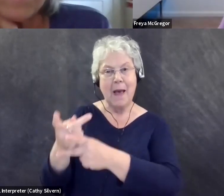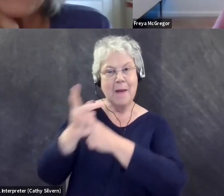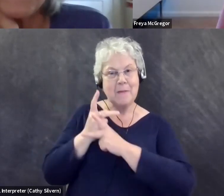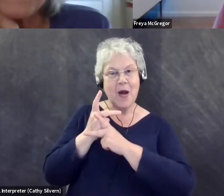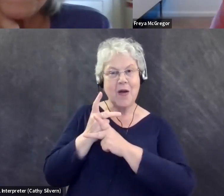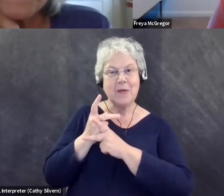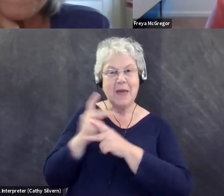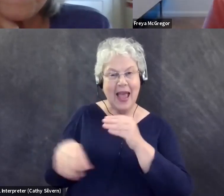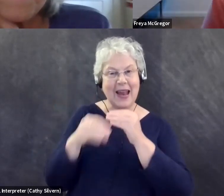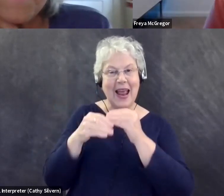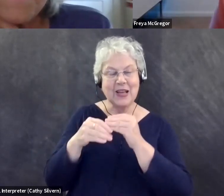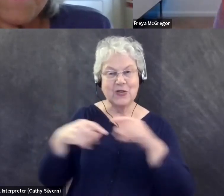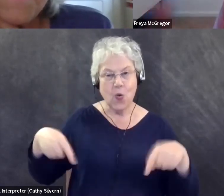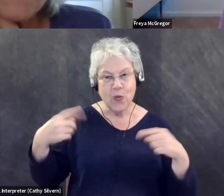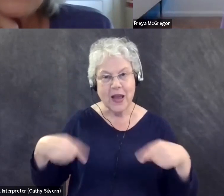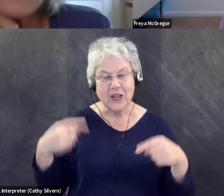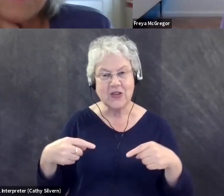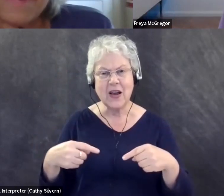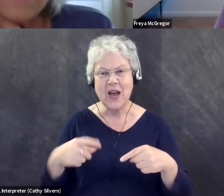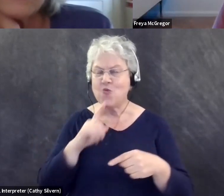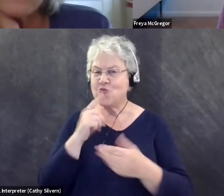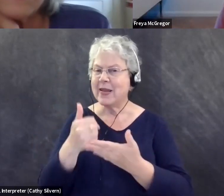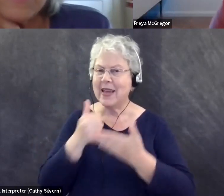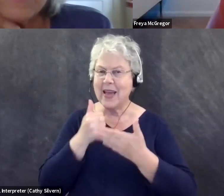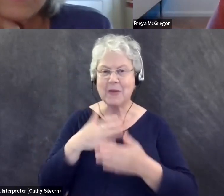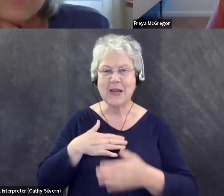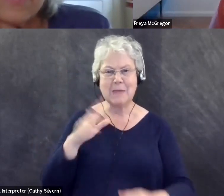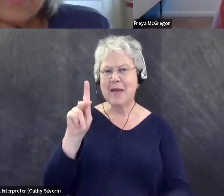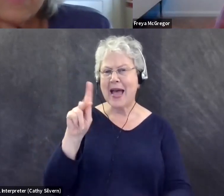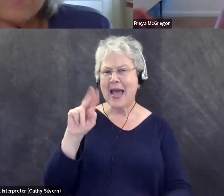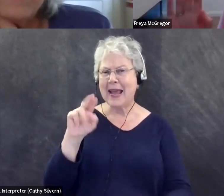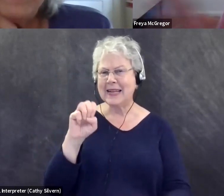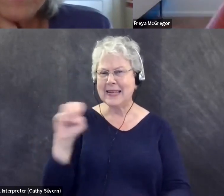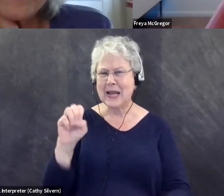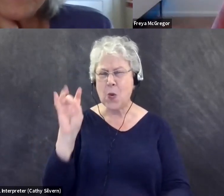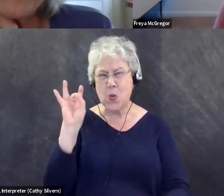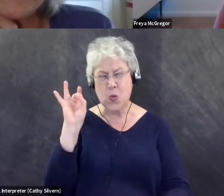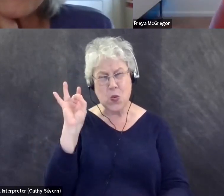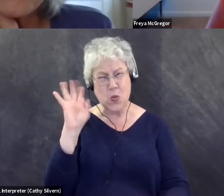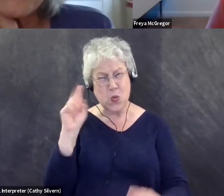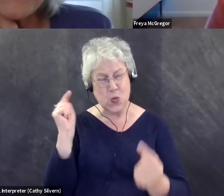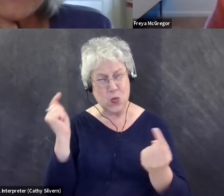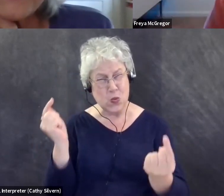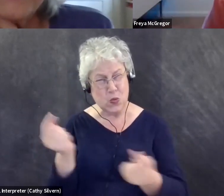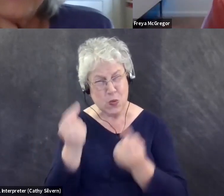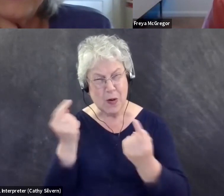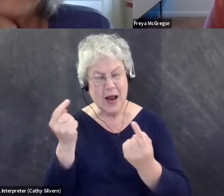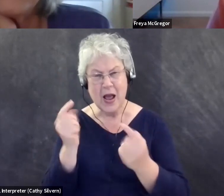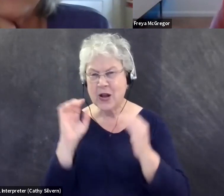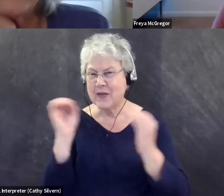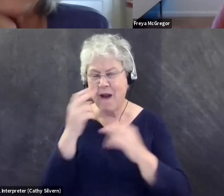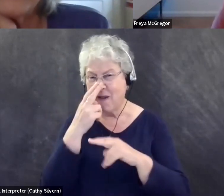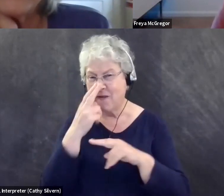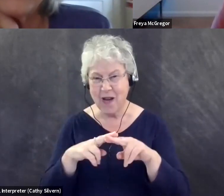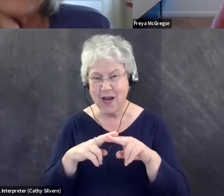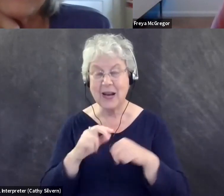one in the car and they lent that to me, which really helped because my knee was sick of standing and I was going to have not a fun time.